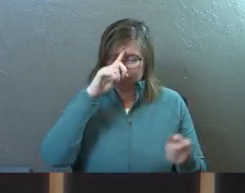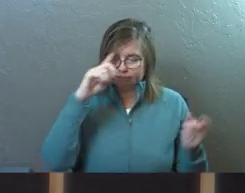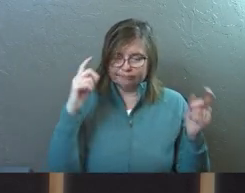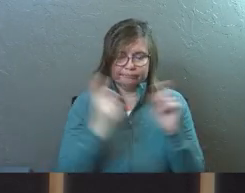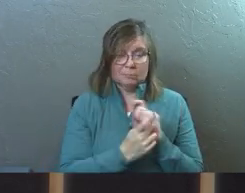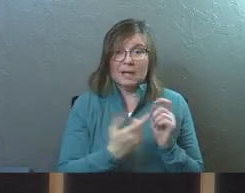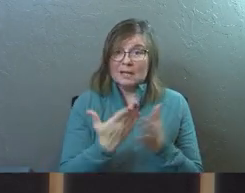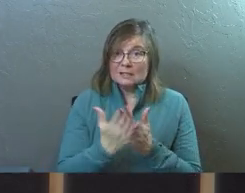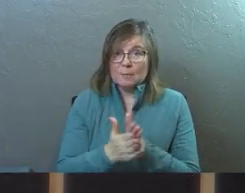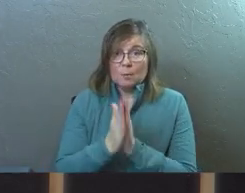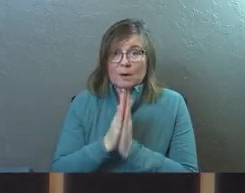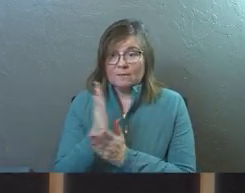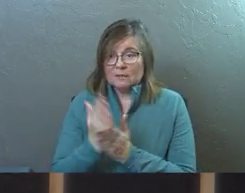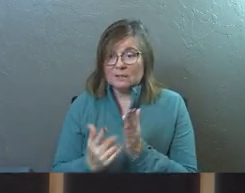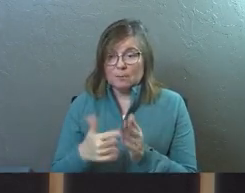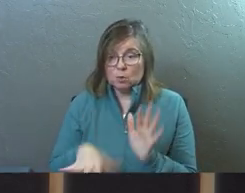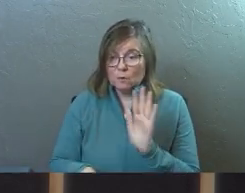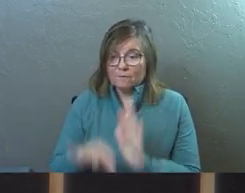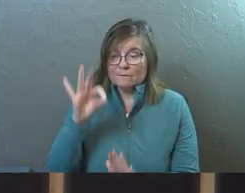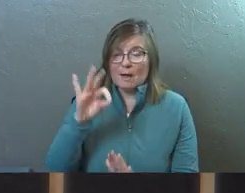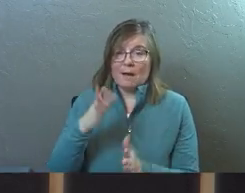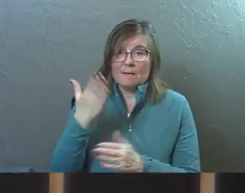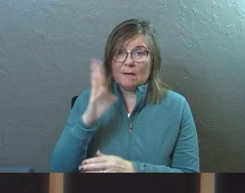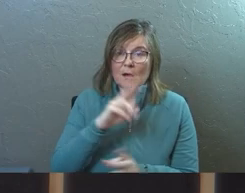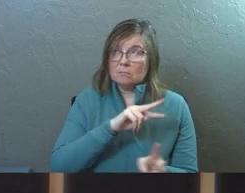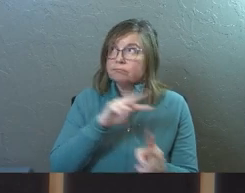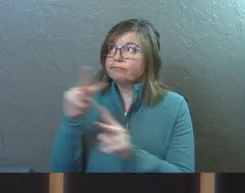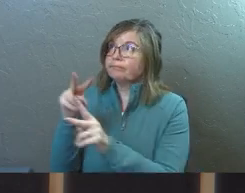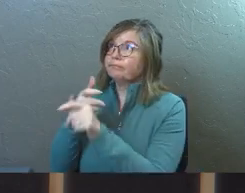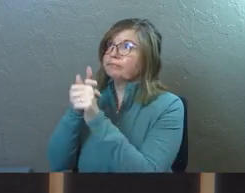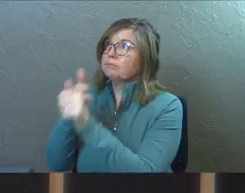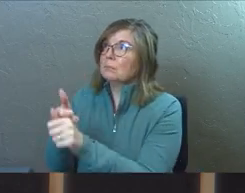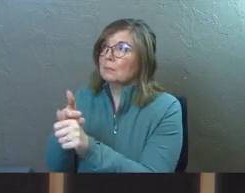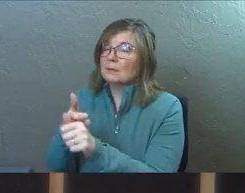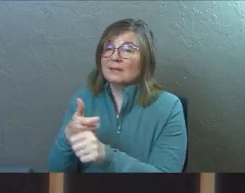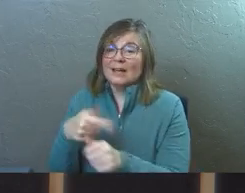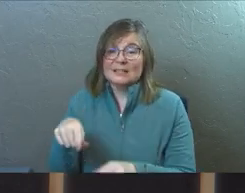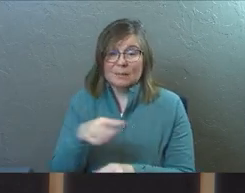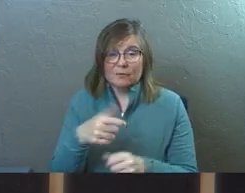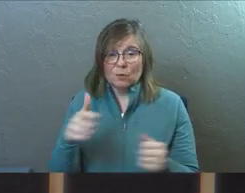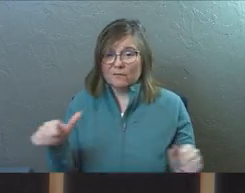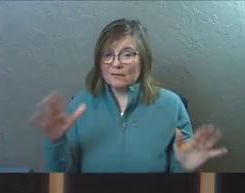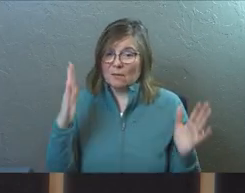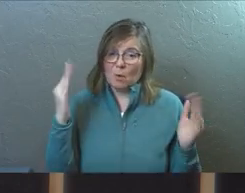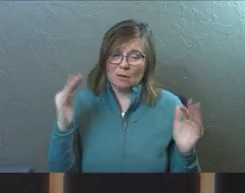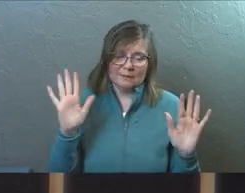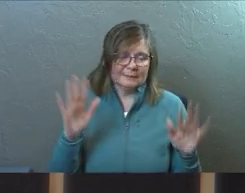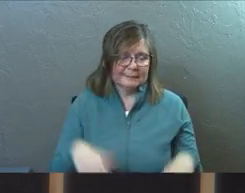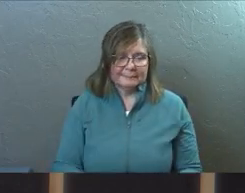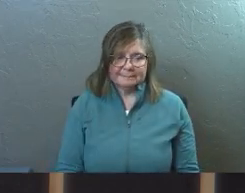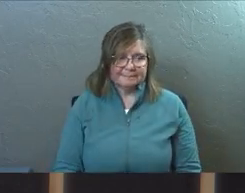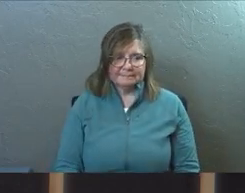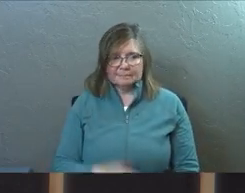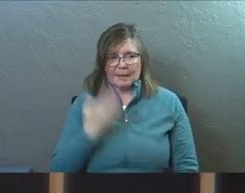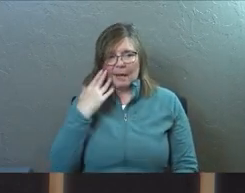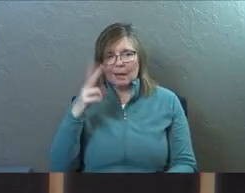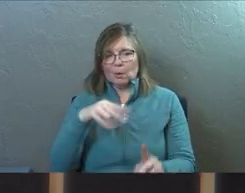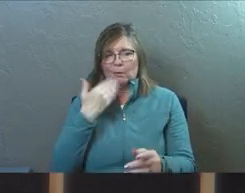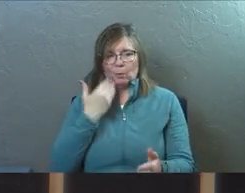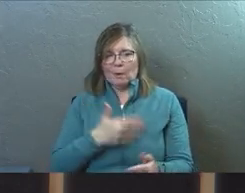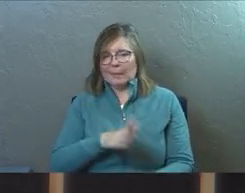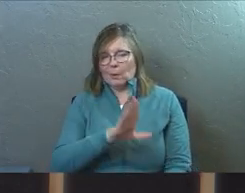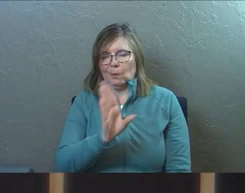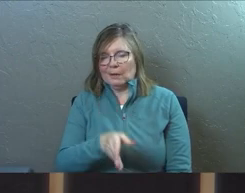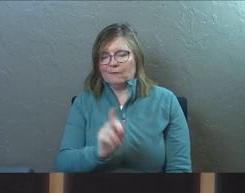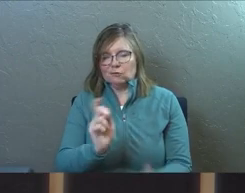Some of you are praying for somebody to find Christ. And you've given up hope. Because you're like, I know them too well. And they'll